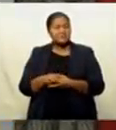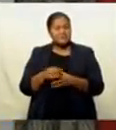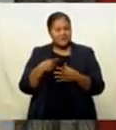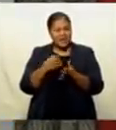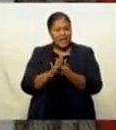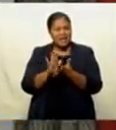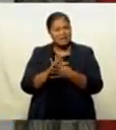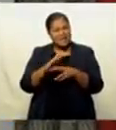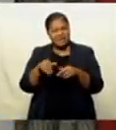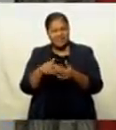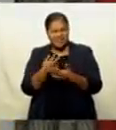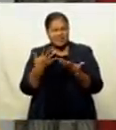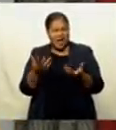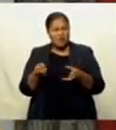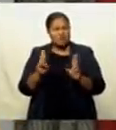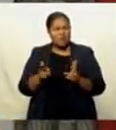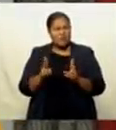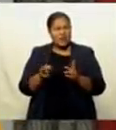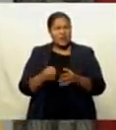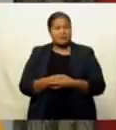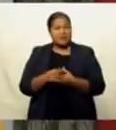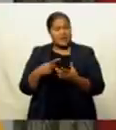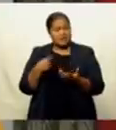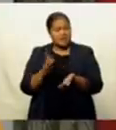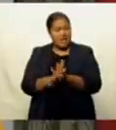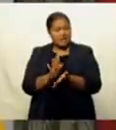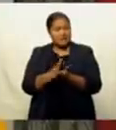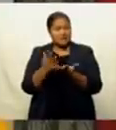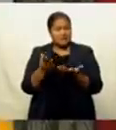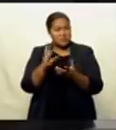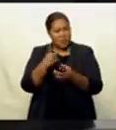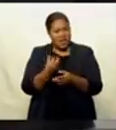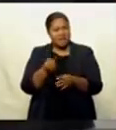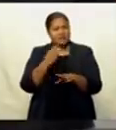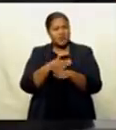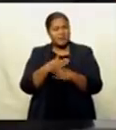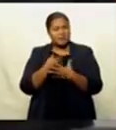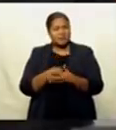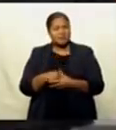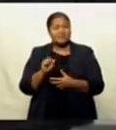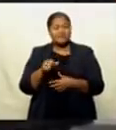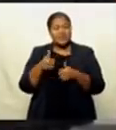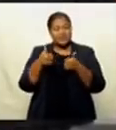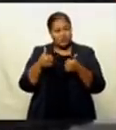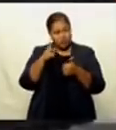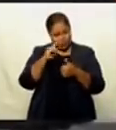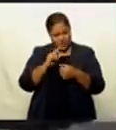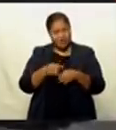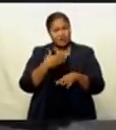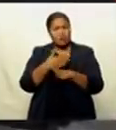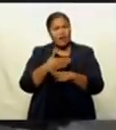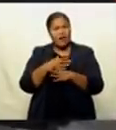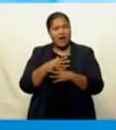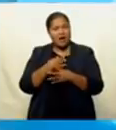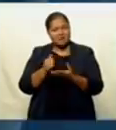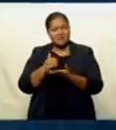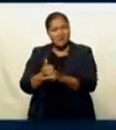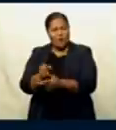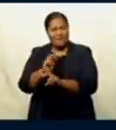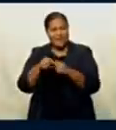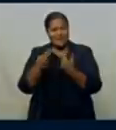getting a bit normal now, and I'm happy at least we have jobs. Yes, it's good so that we can work in and for our family too.